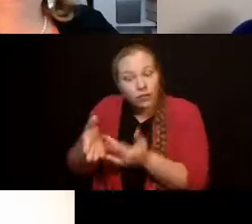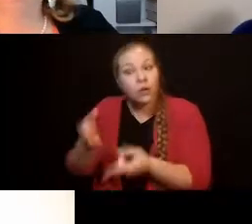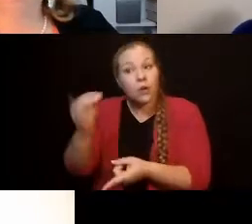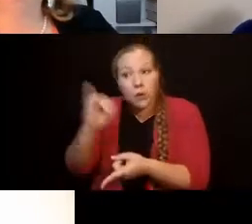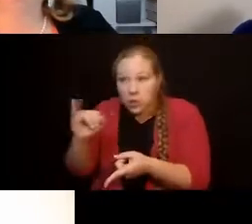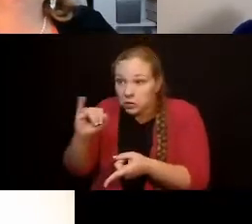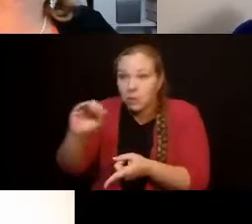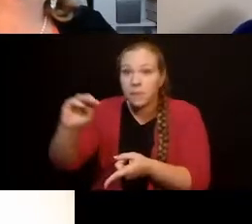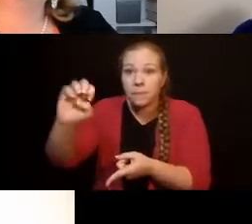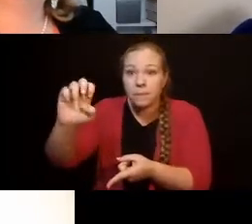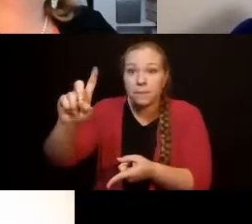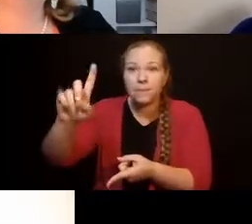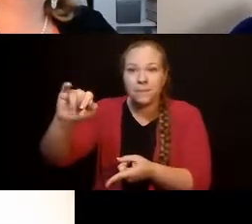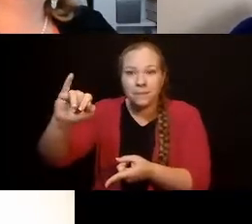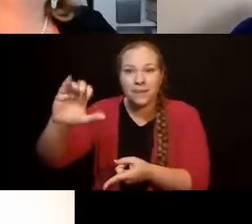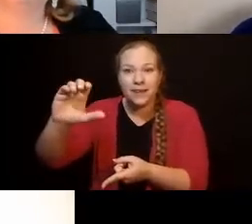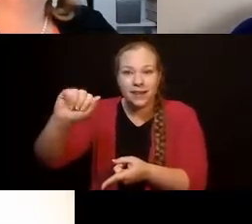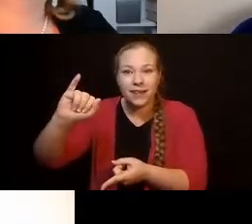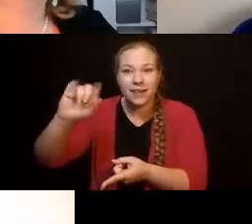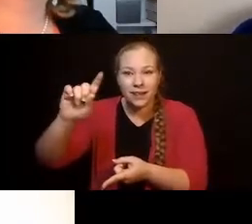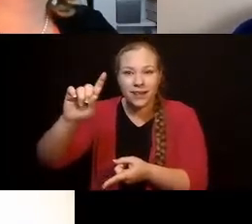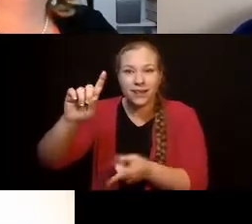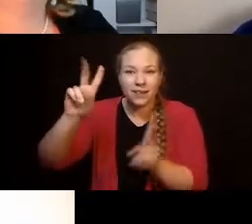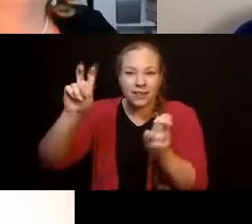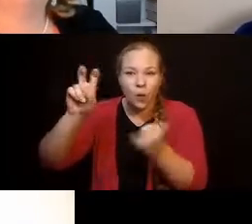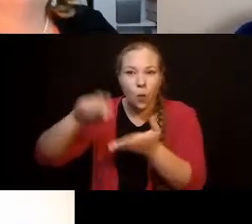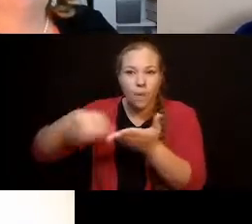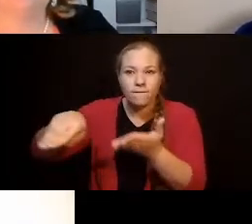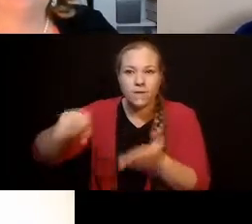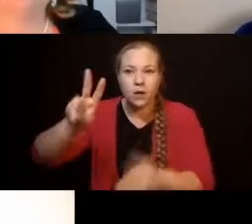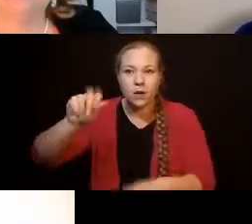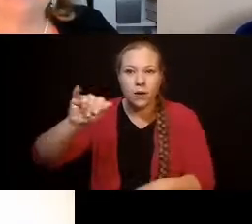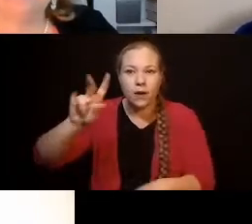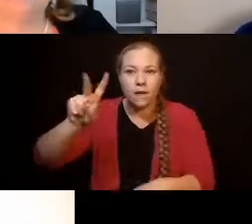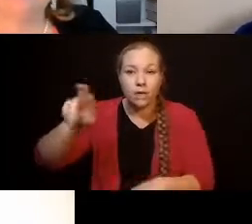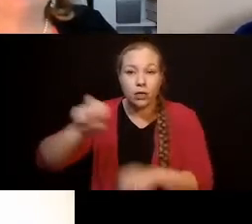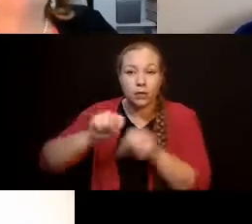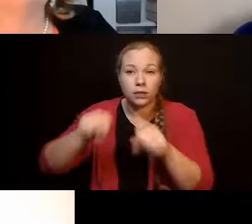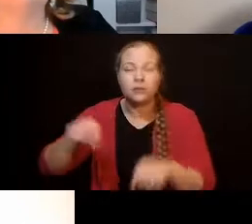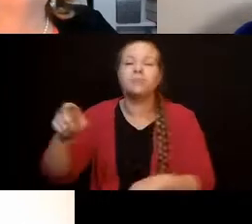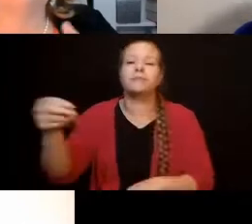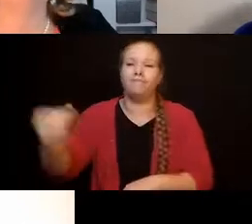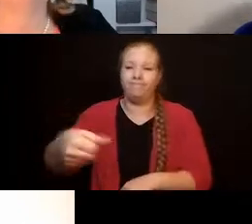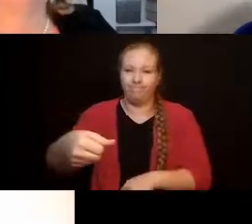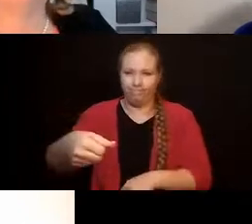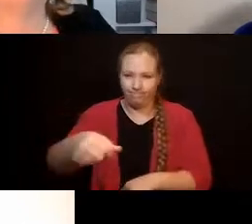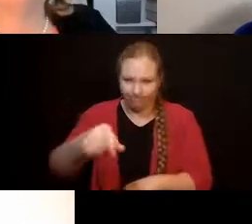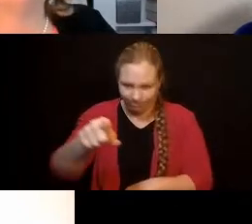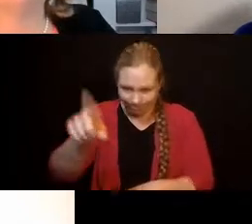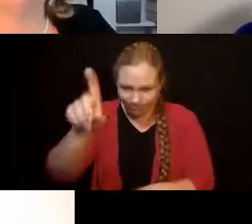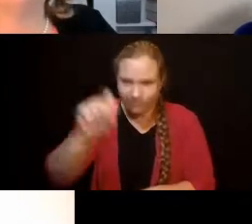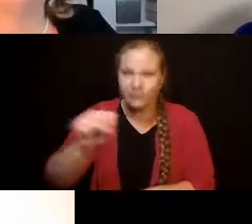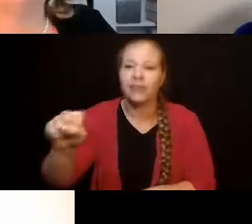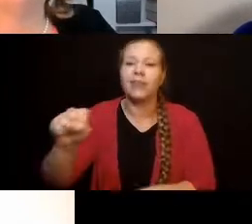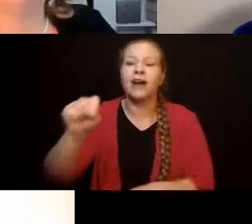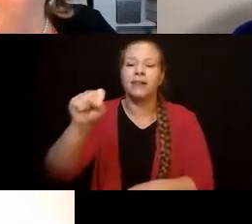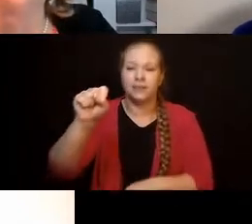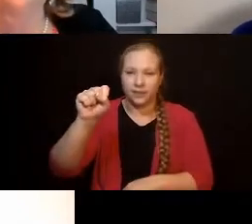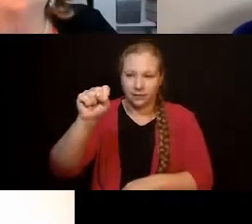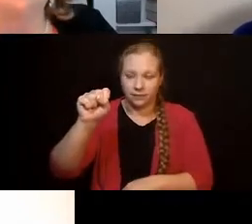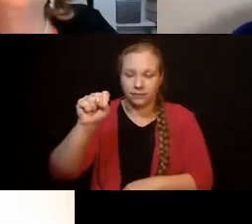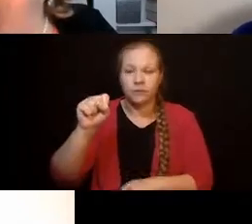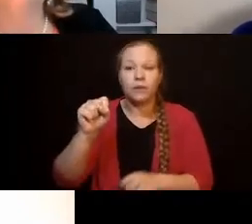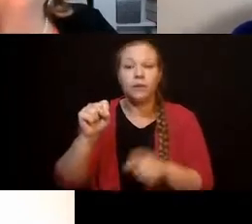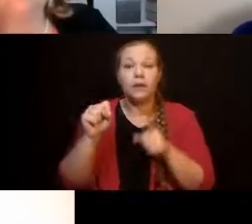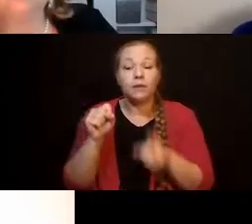Once you start getting SSDI or SSDAC, right? So that's, remember, that's the Social Security